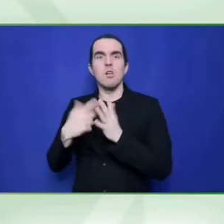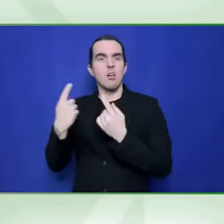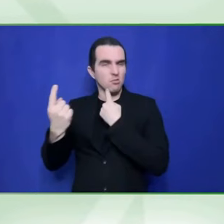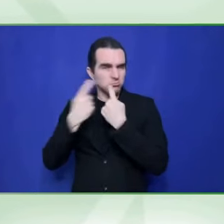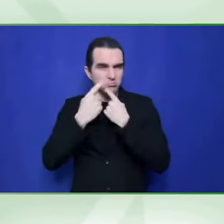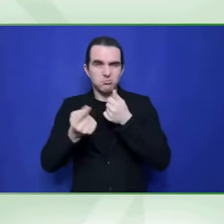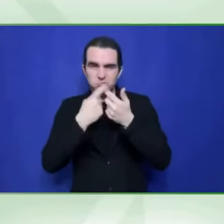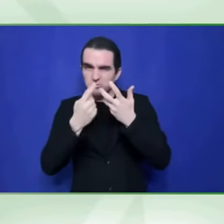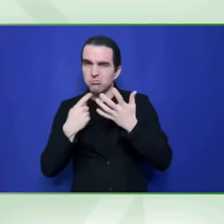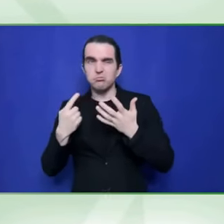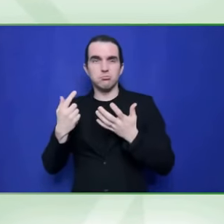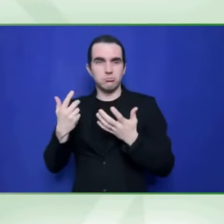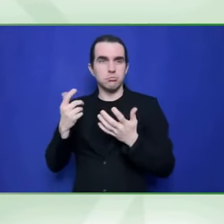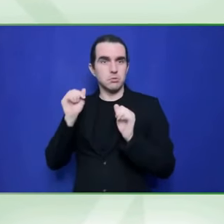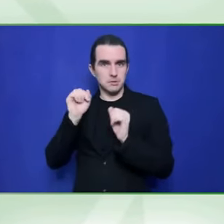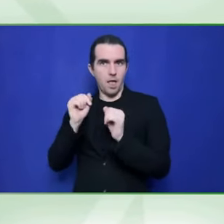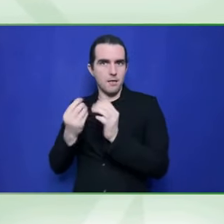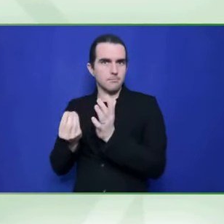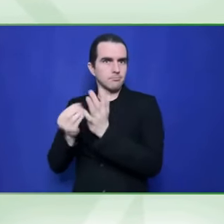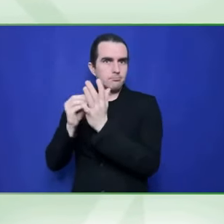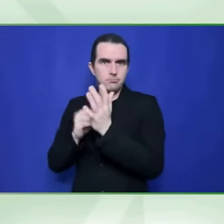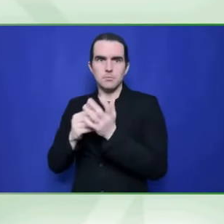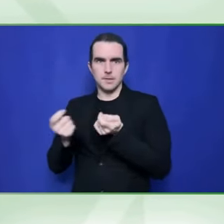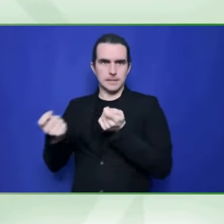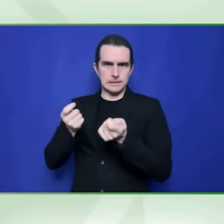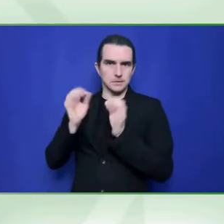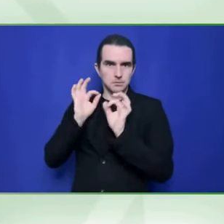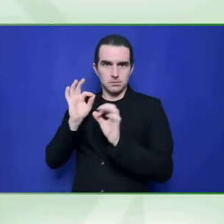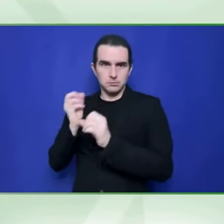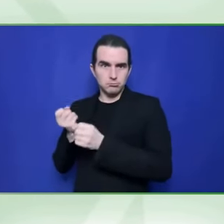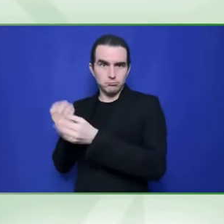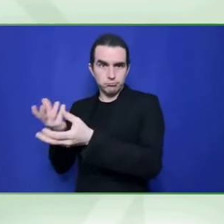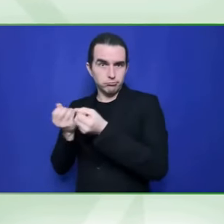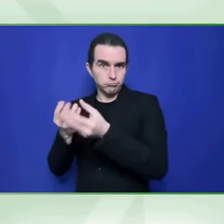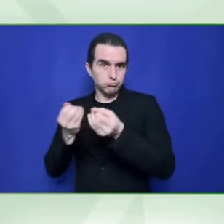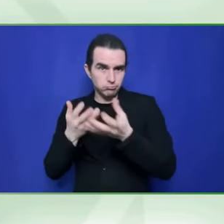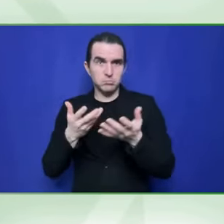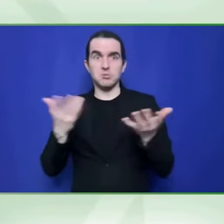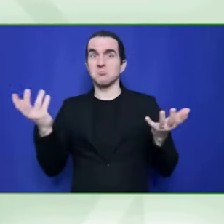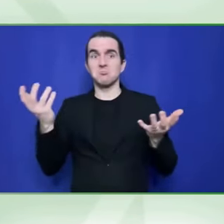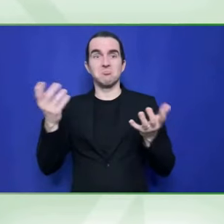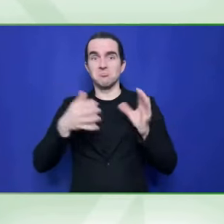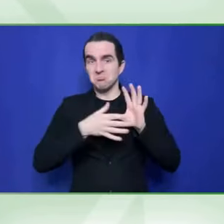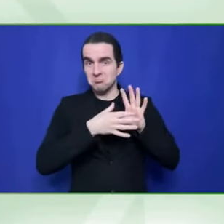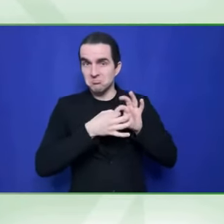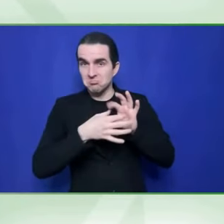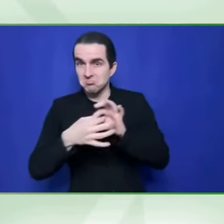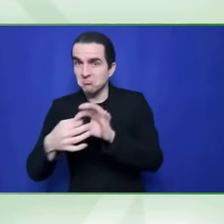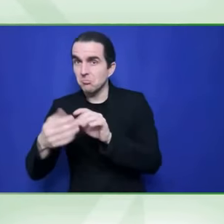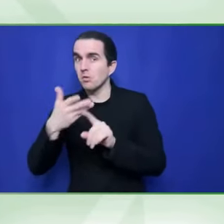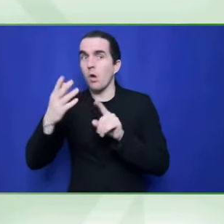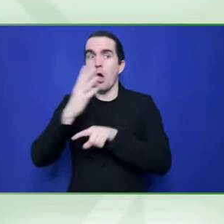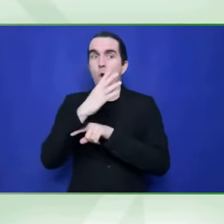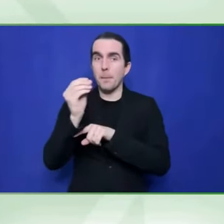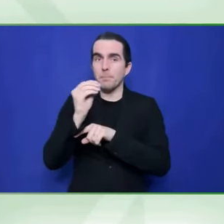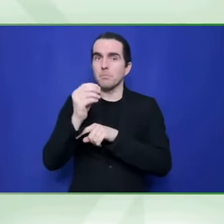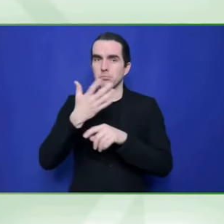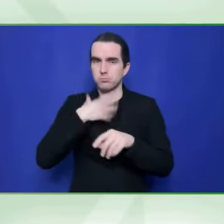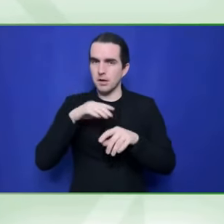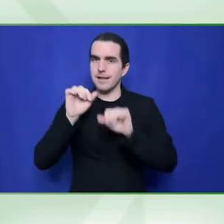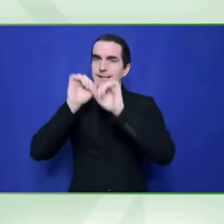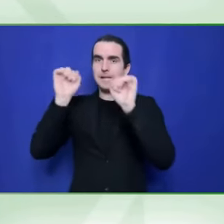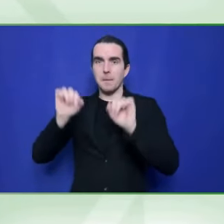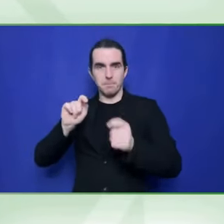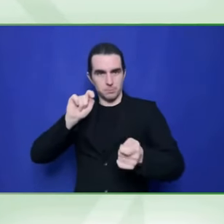to follow. We have companies we get excited about when they introduce a new product. I would urge all of us to, you know, as we say in the United